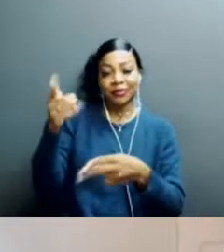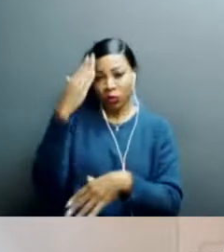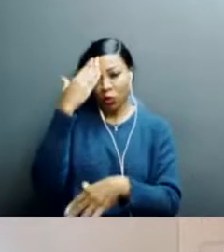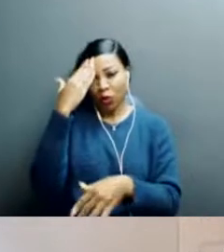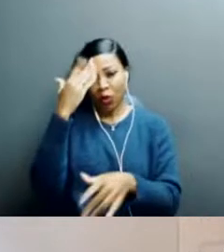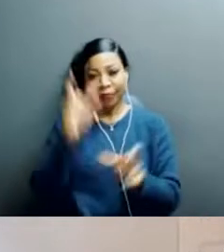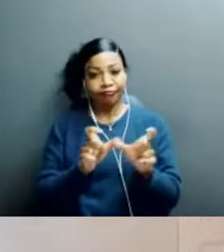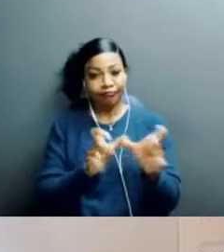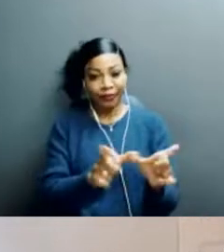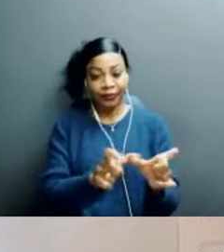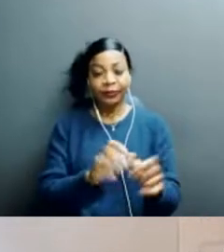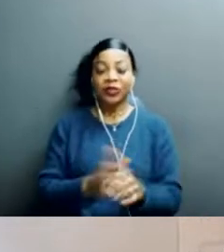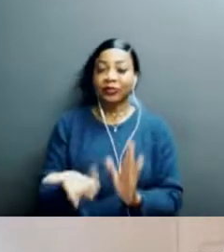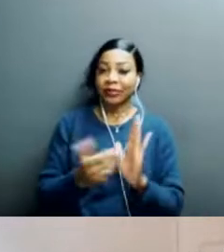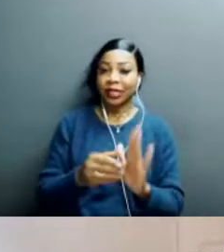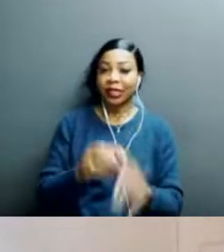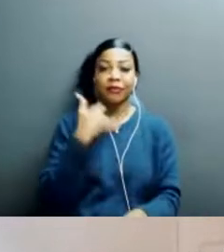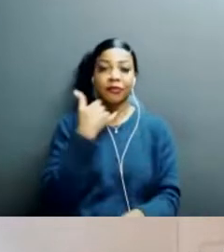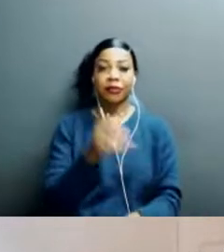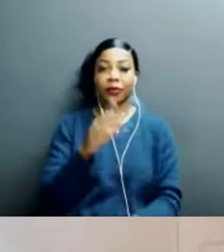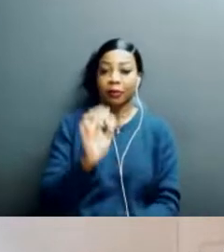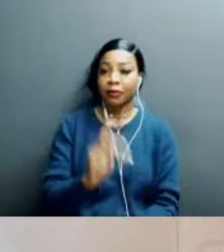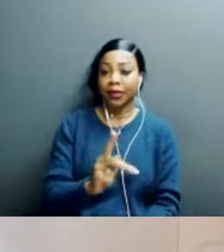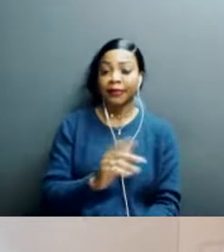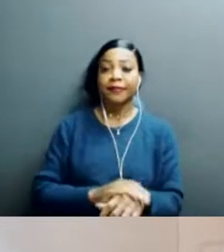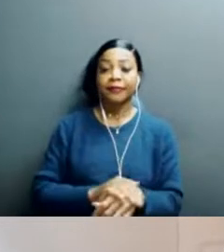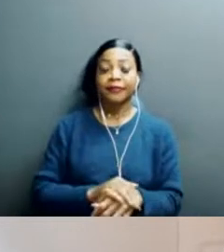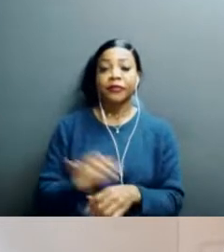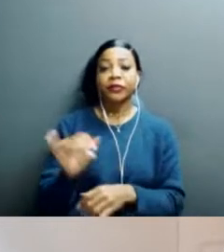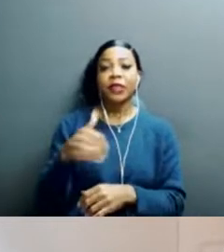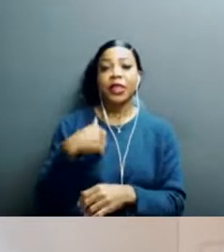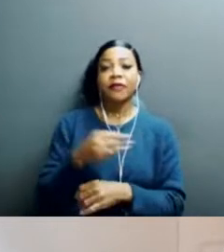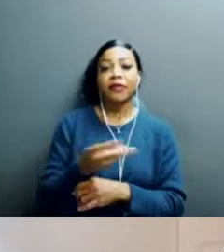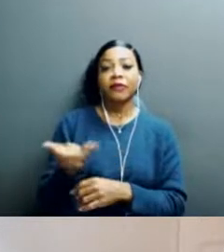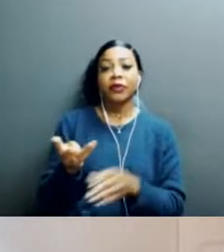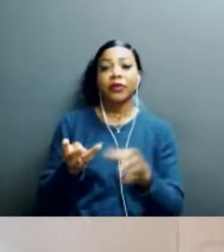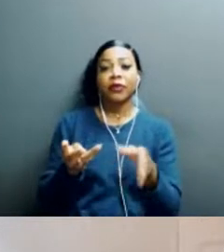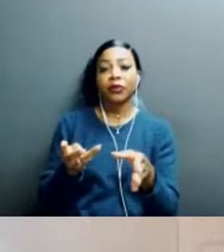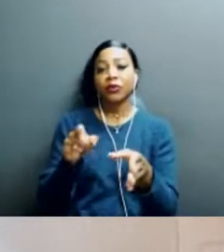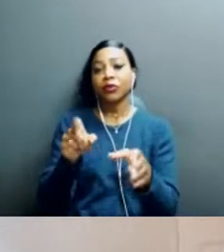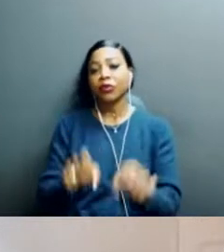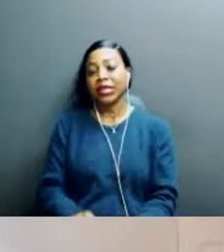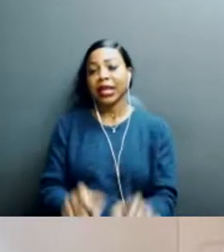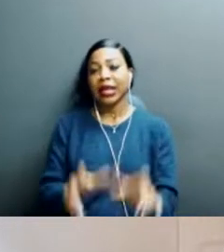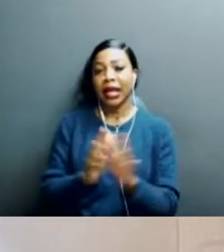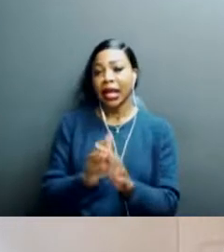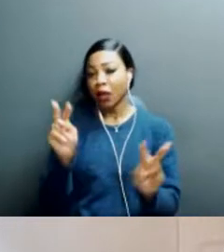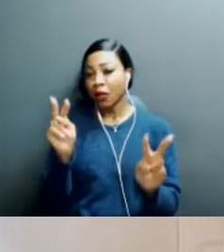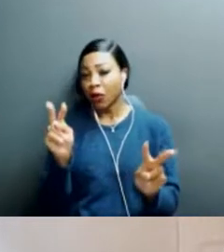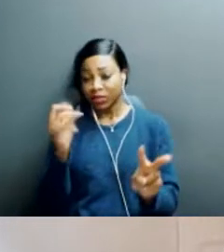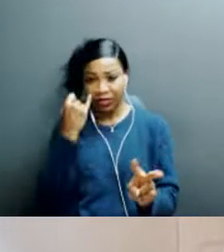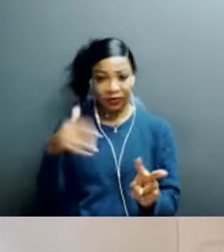I'm calling a bank. I also want to, there's a couple of things that you can look for if you think you're compromised,